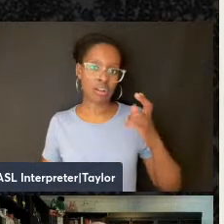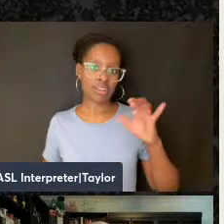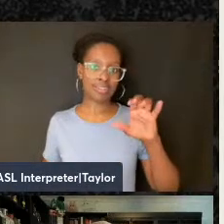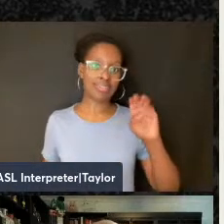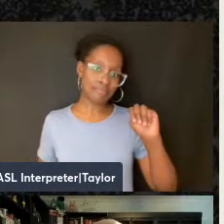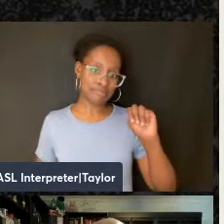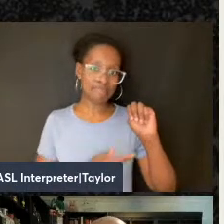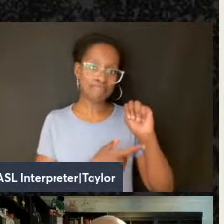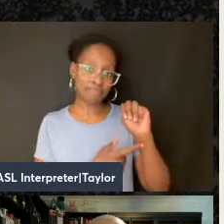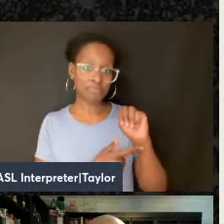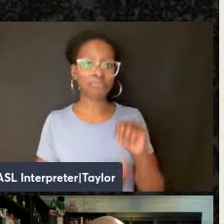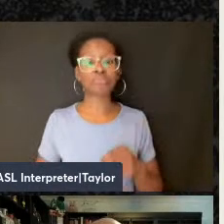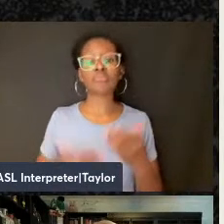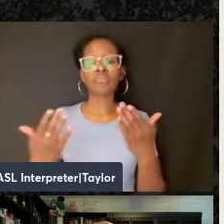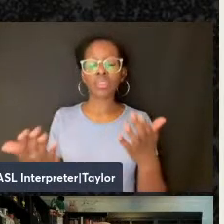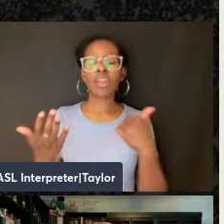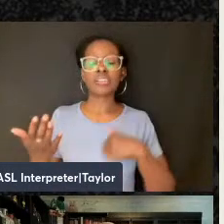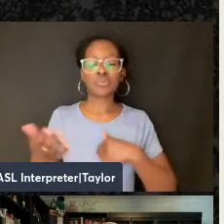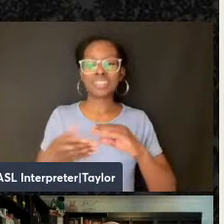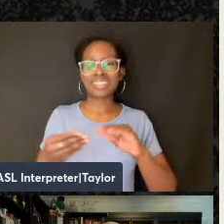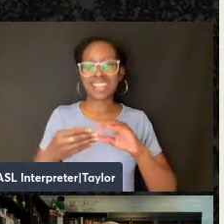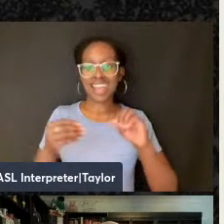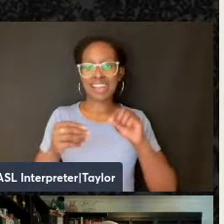as we say in the introduction,